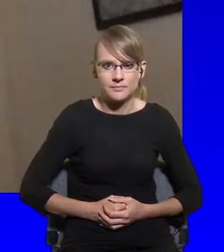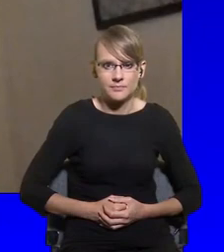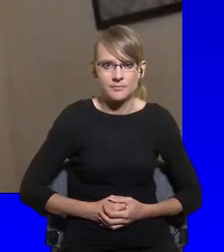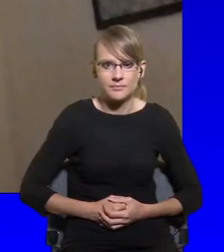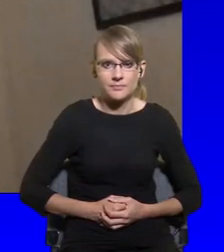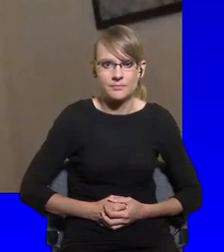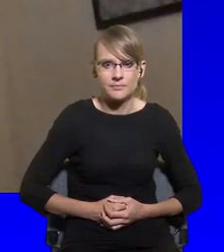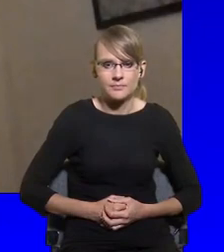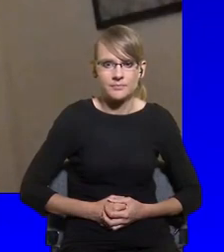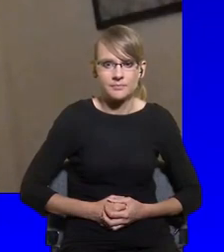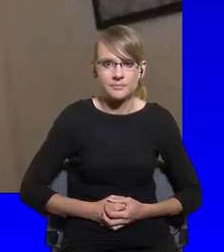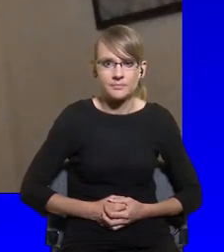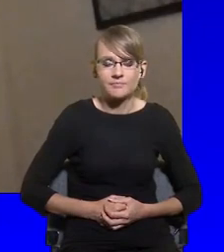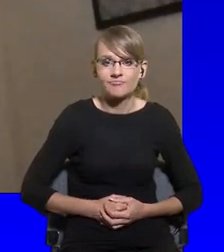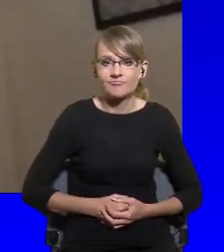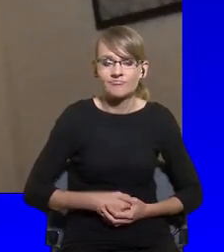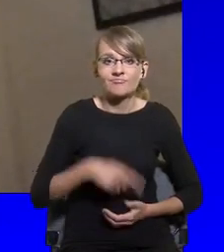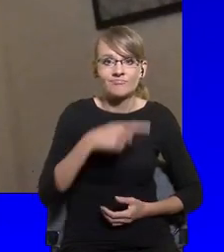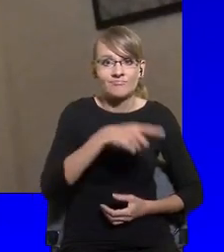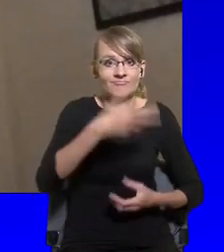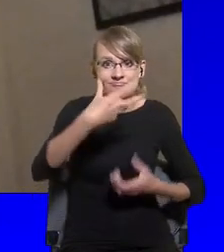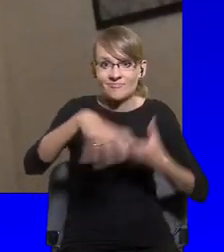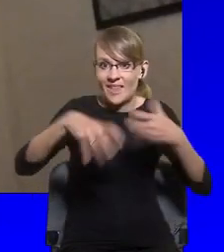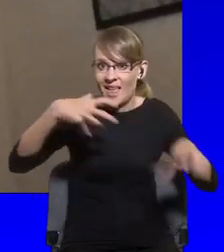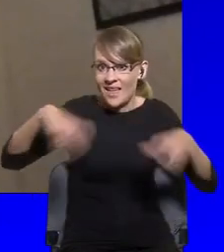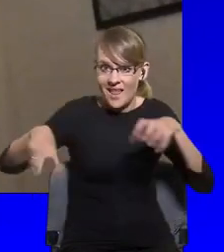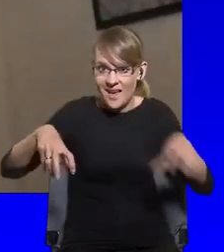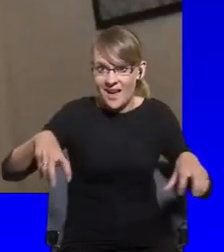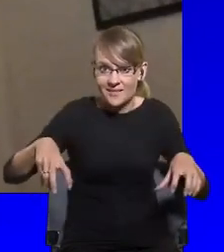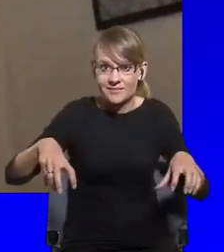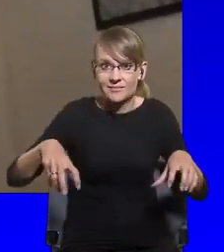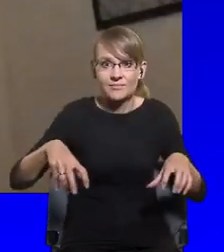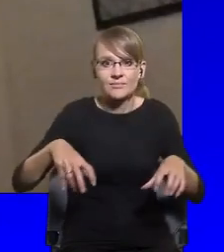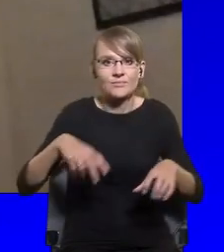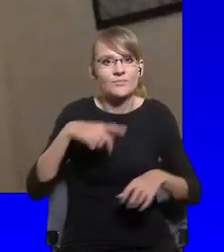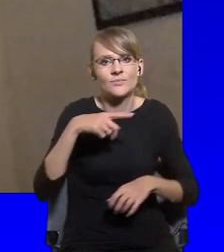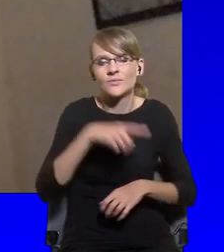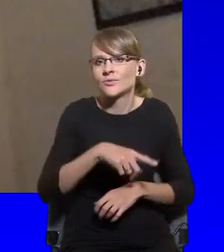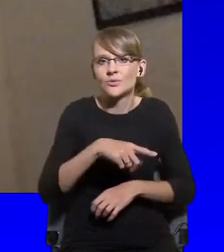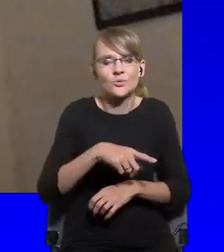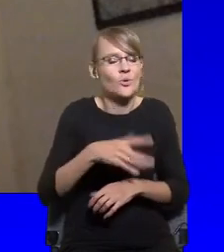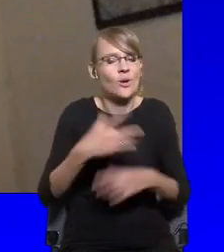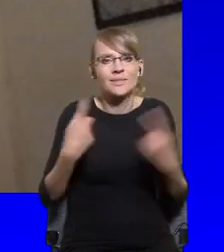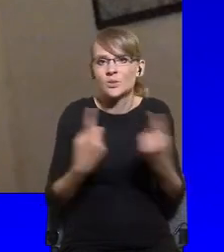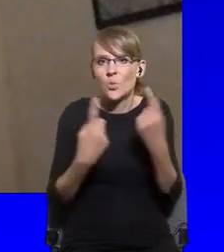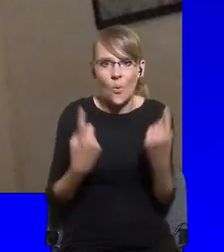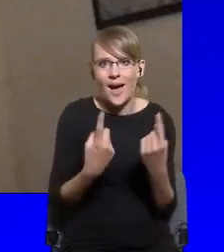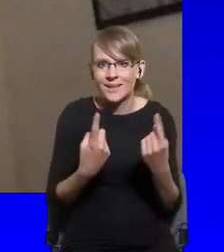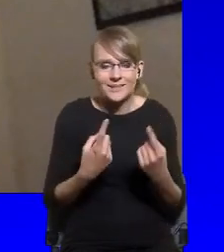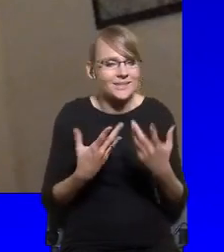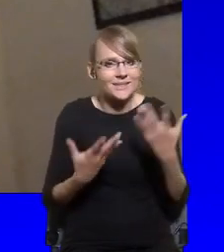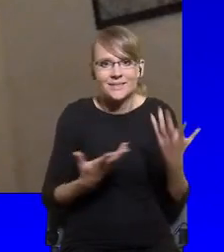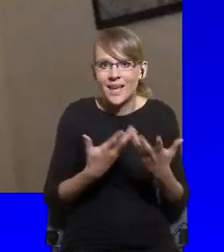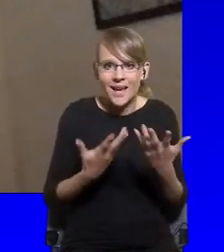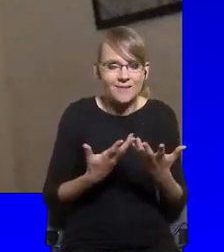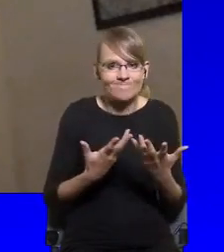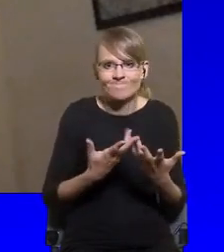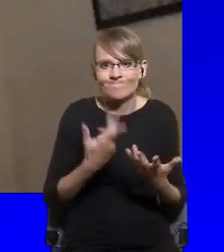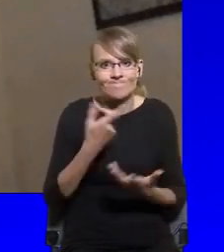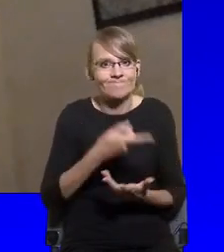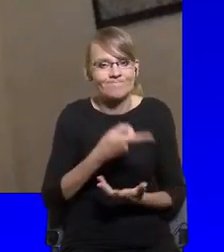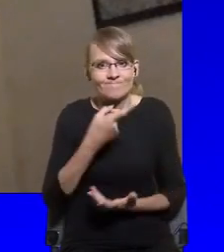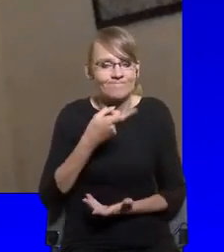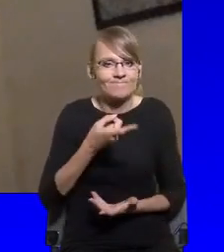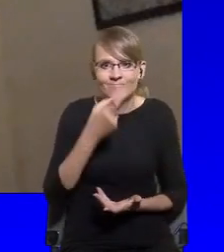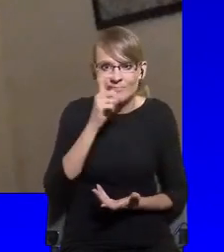is obviously something which is endemic to COVID, it splits the young from the old, it doesn't